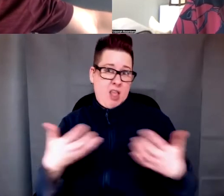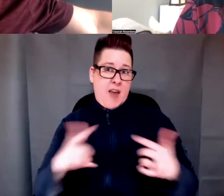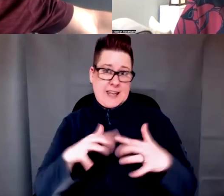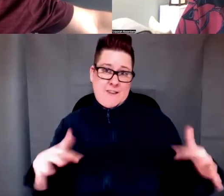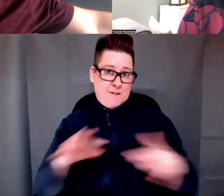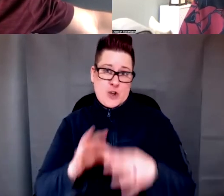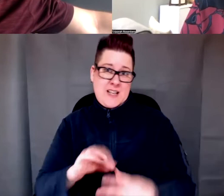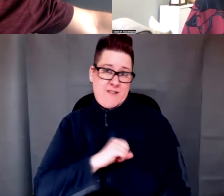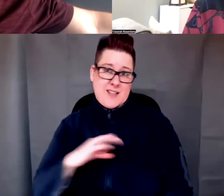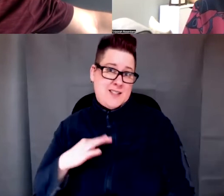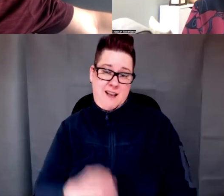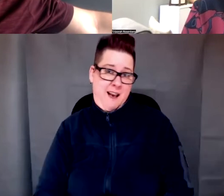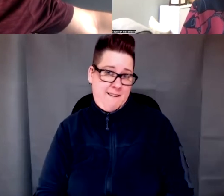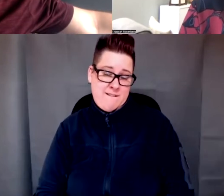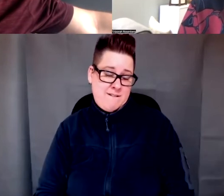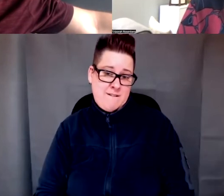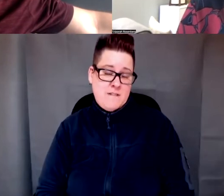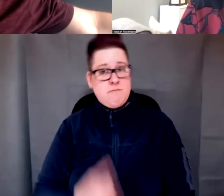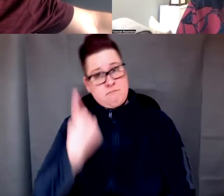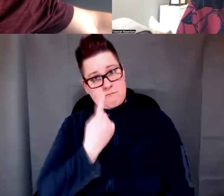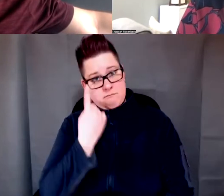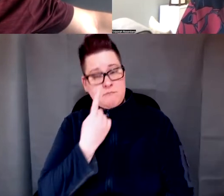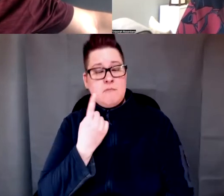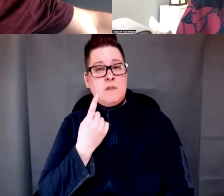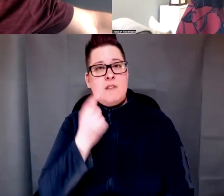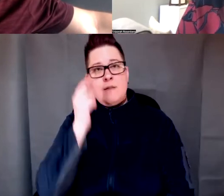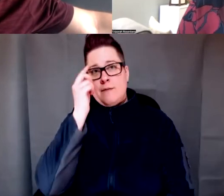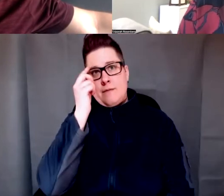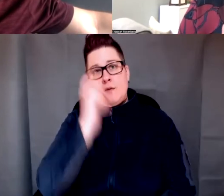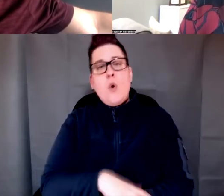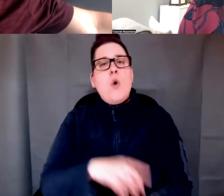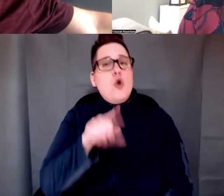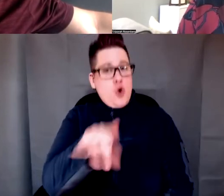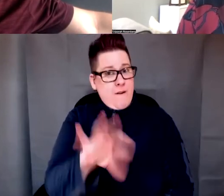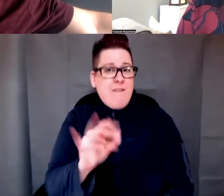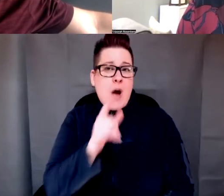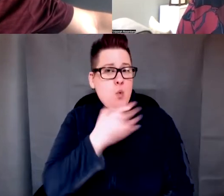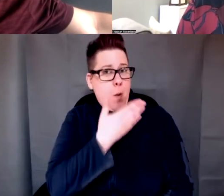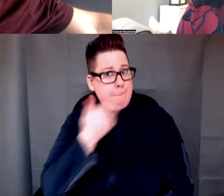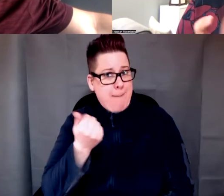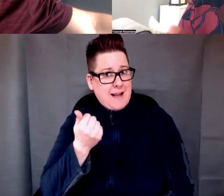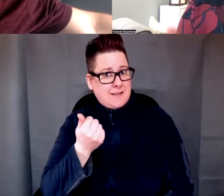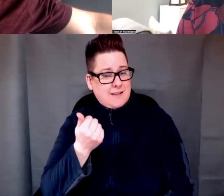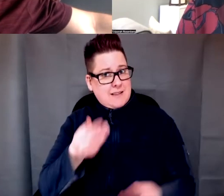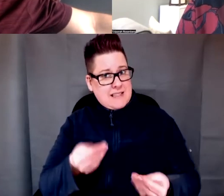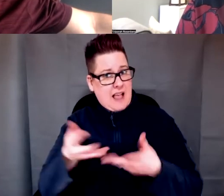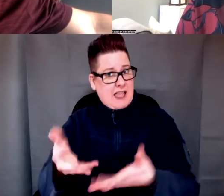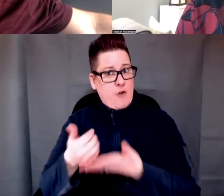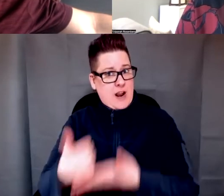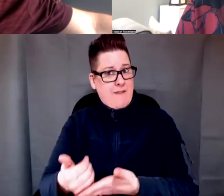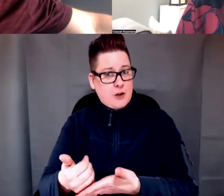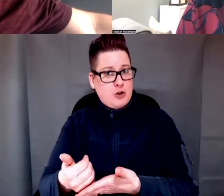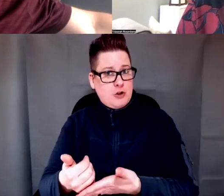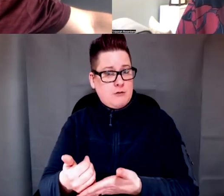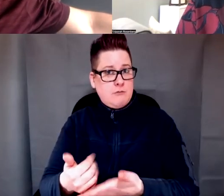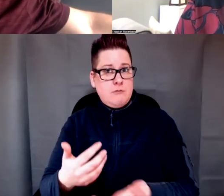And the curiosity is whether your findings address who may be best positioned to deliver some of these interventions, particularly when they